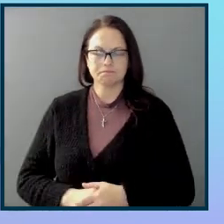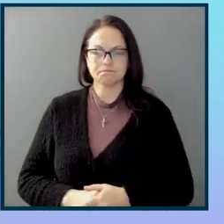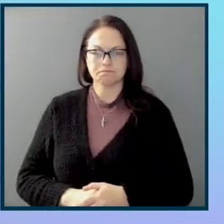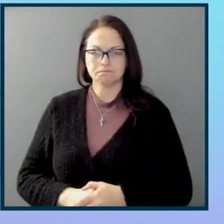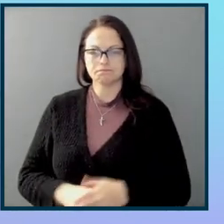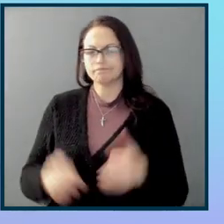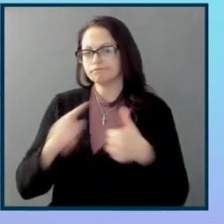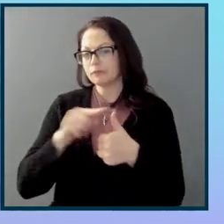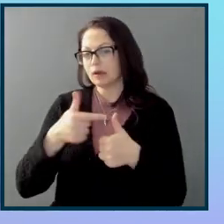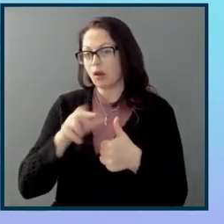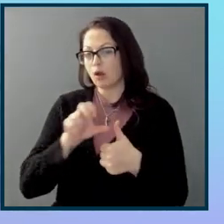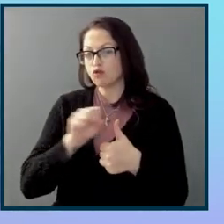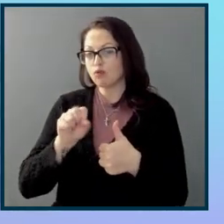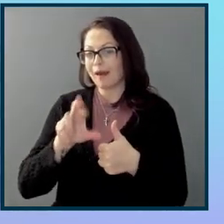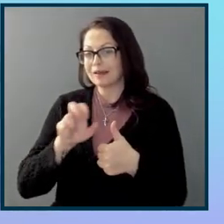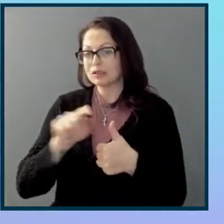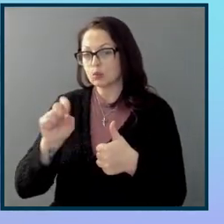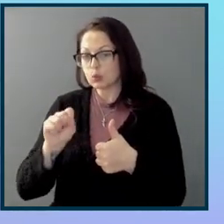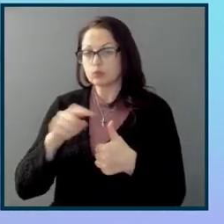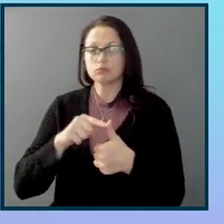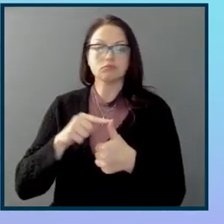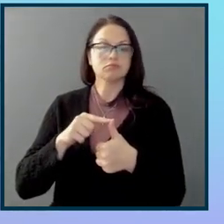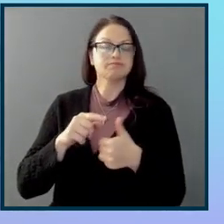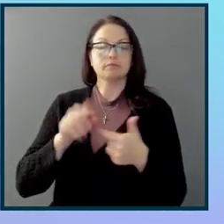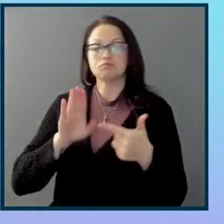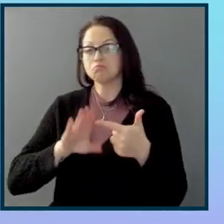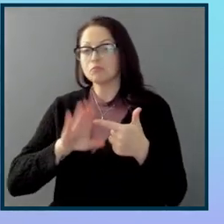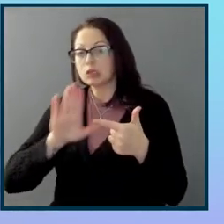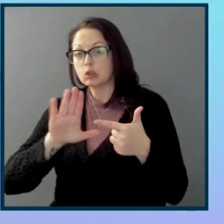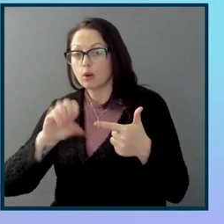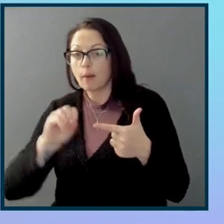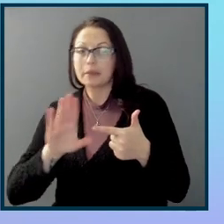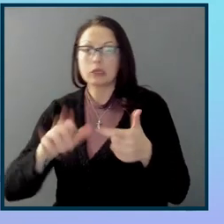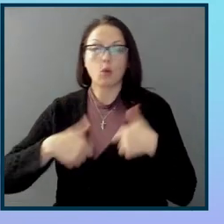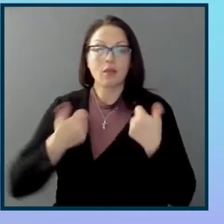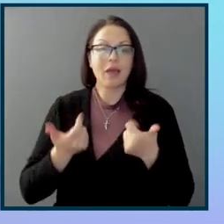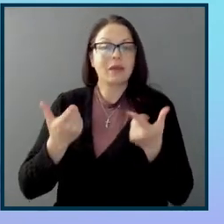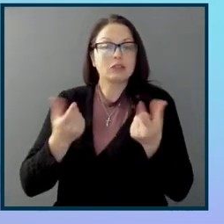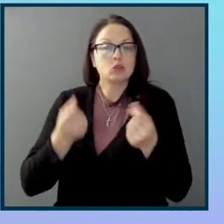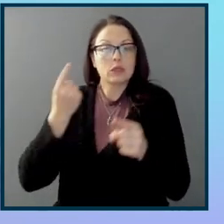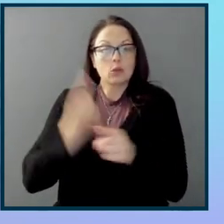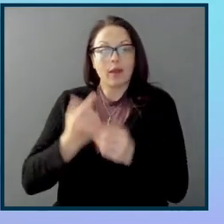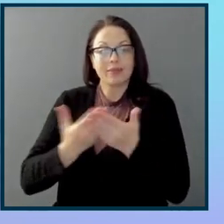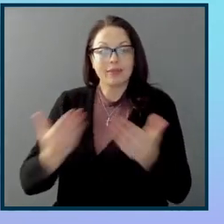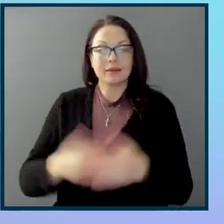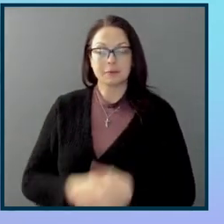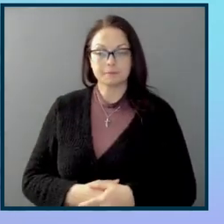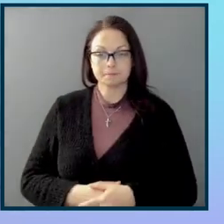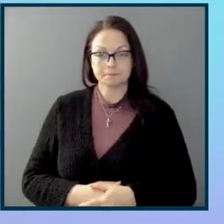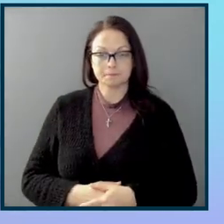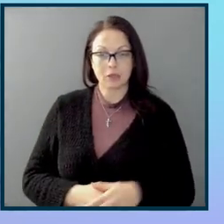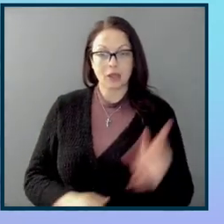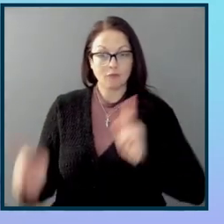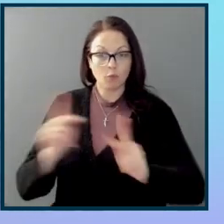grassroots level. You can make it happen in your company, in your life, by doing the right thing. For people